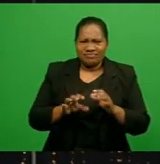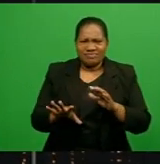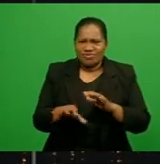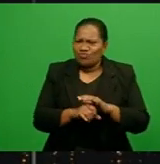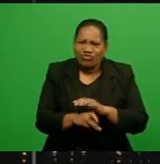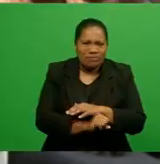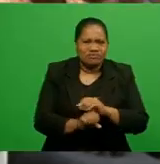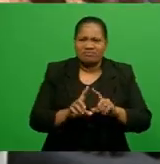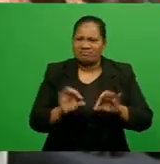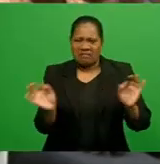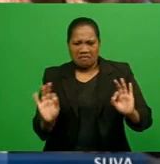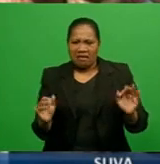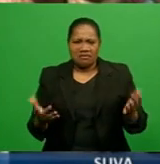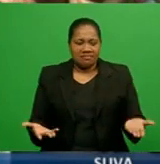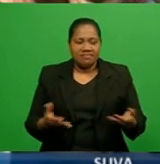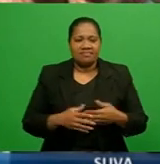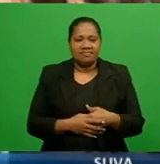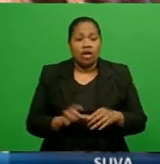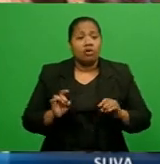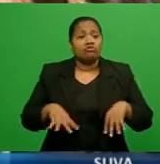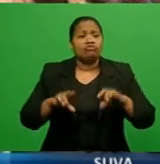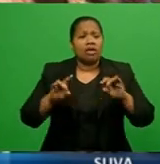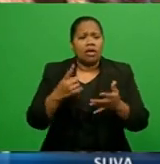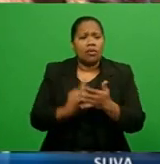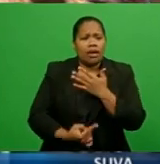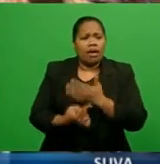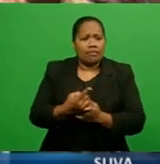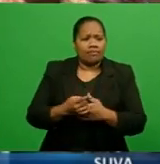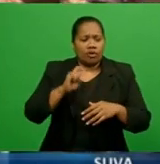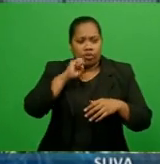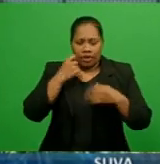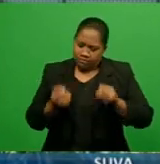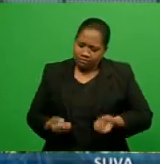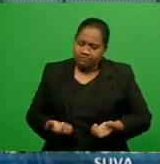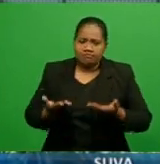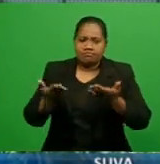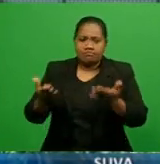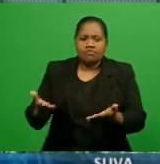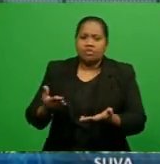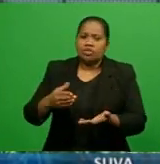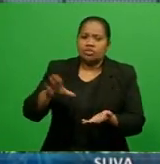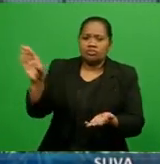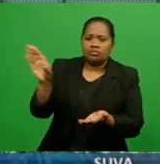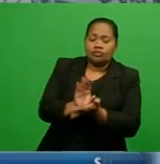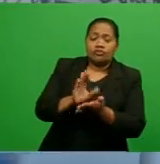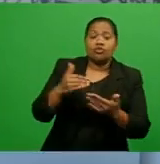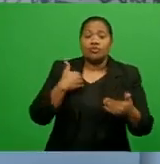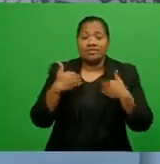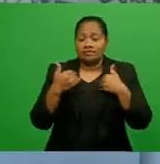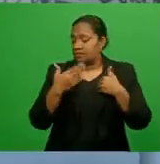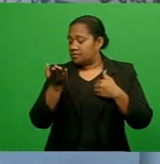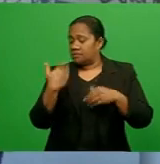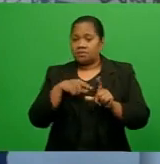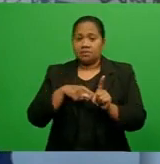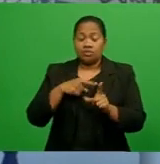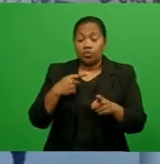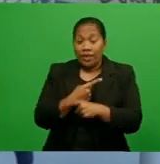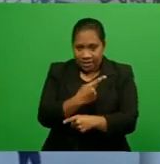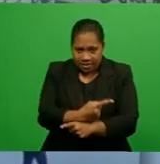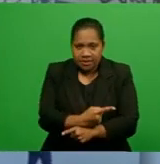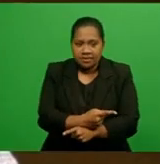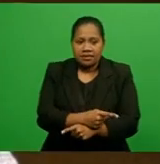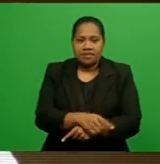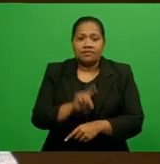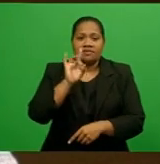reports. Australia committed to releasing a payment of over $10 million to USP last week, while New Zealand has reassured its